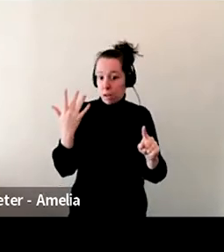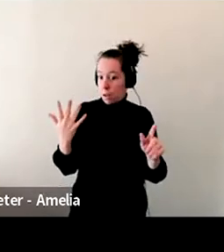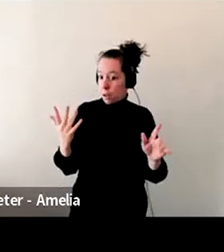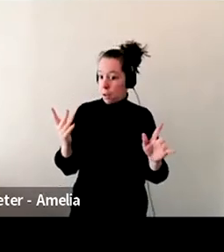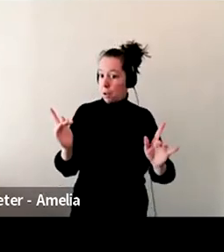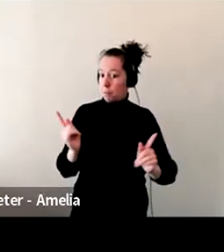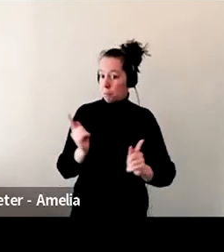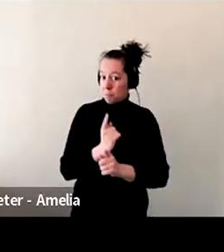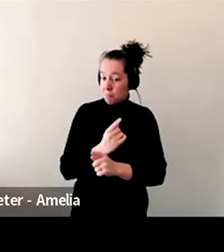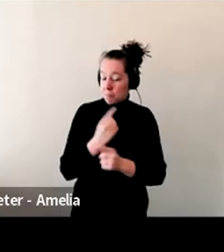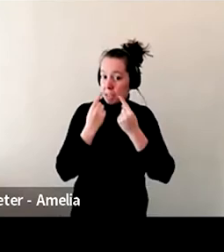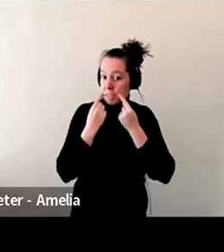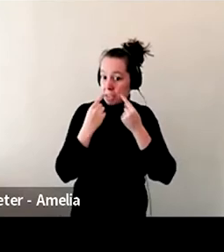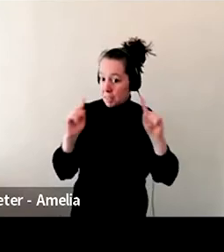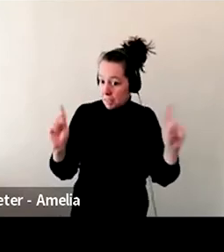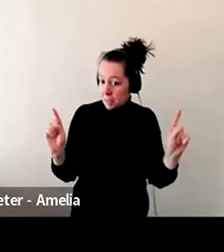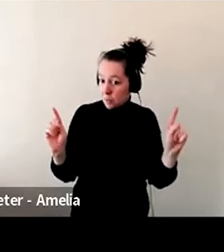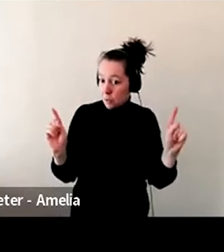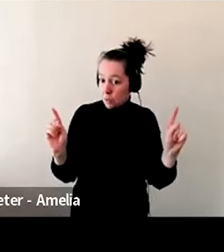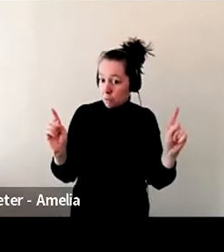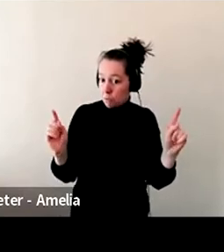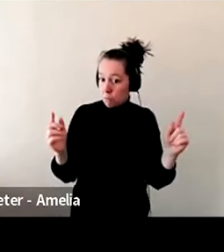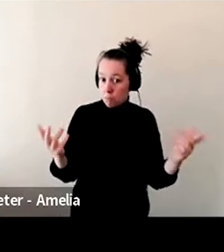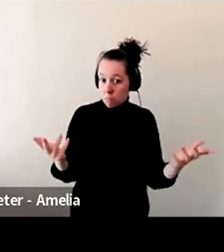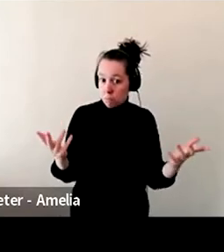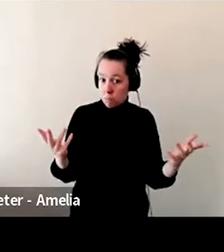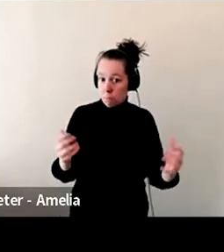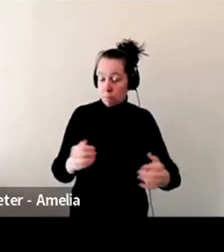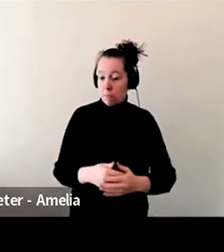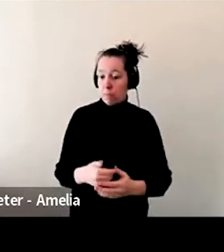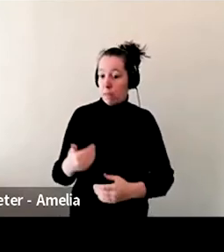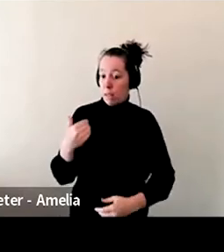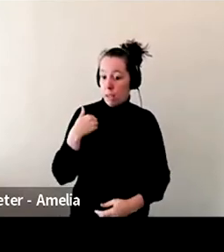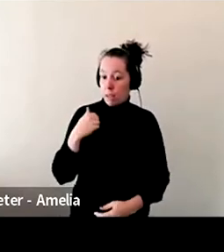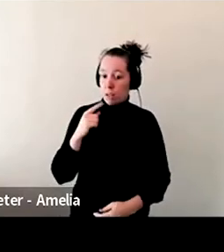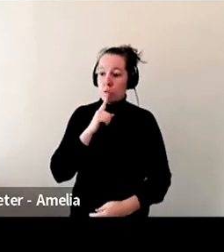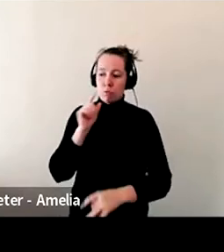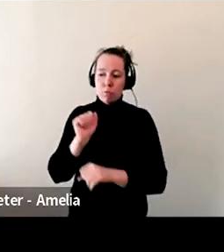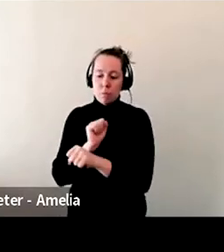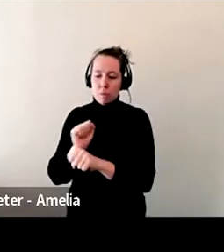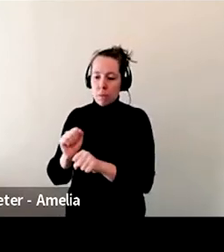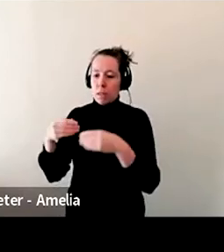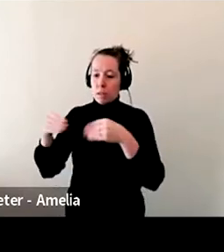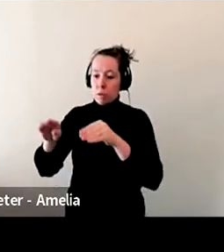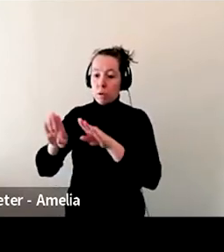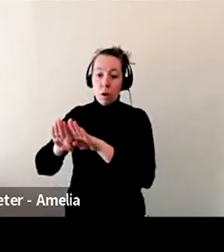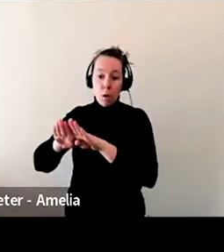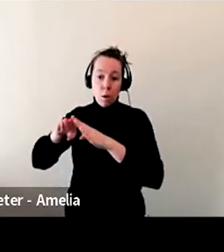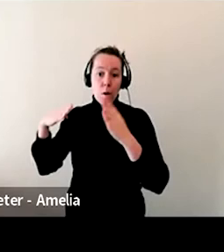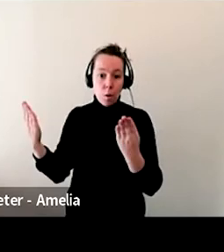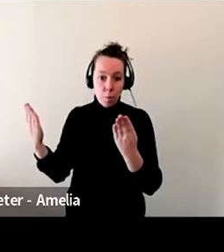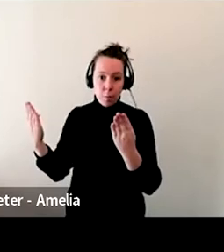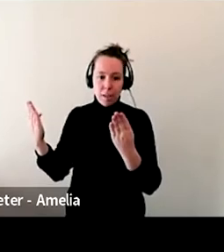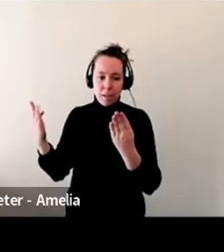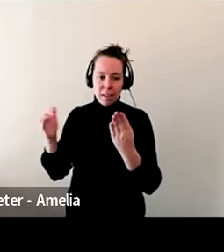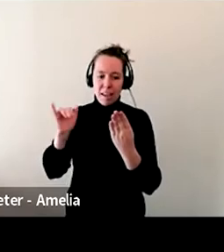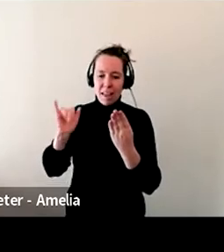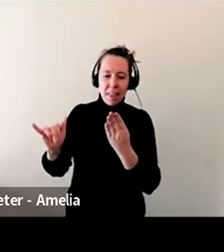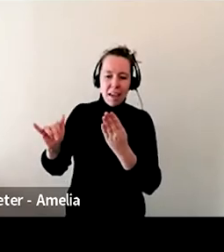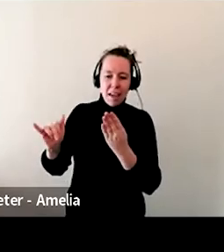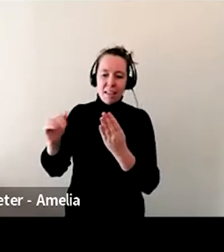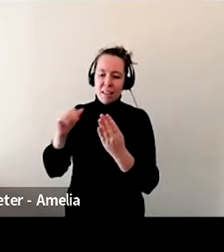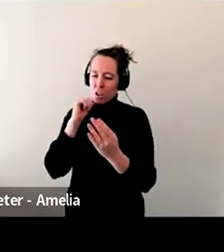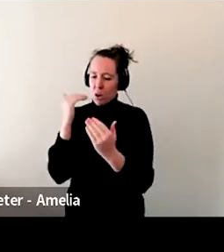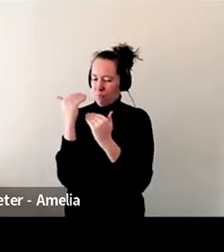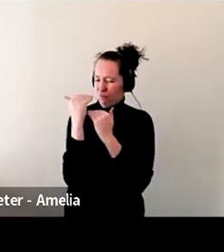with being able to do our opening as we wanted. our brick and mortar store opened at the end of September and it happened to be still in a little bit of a lull